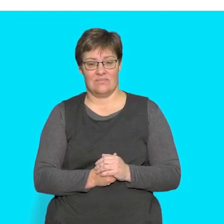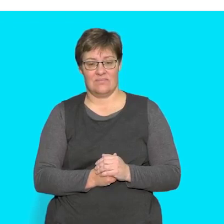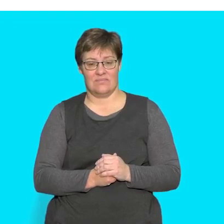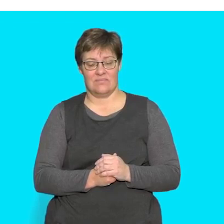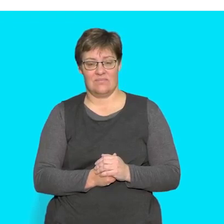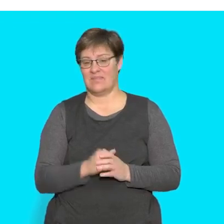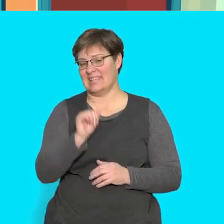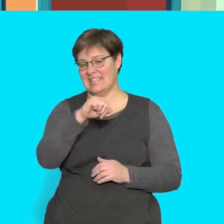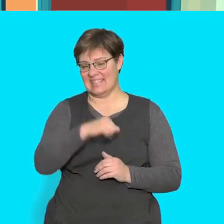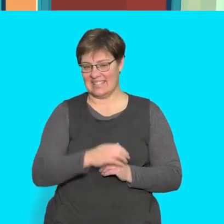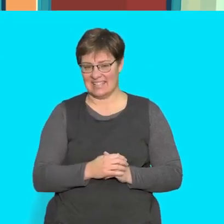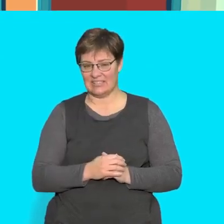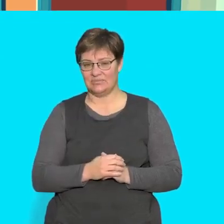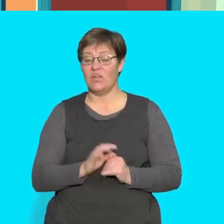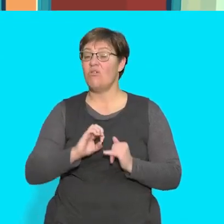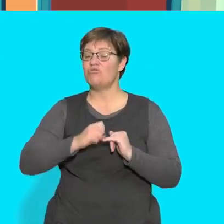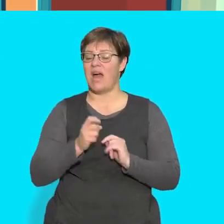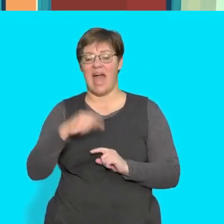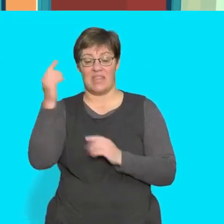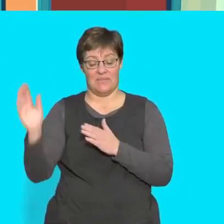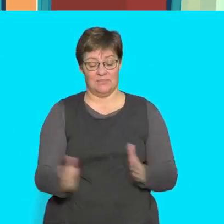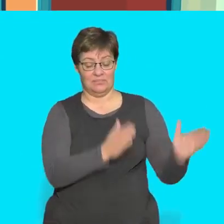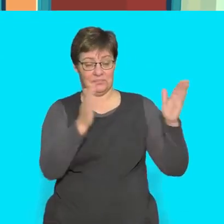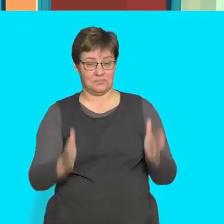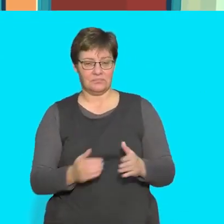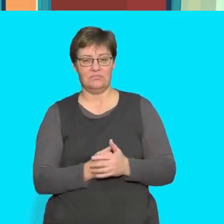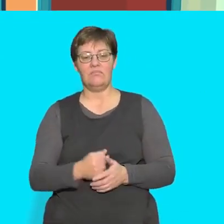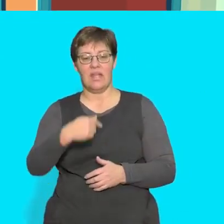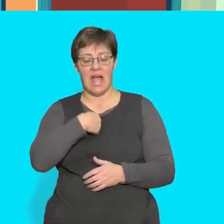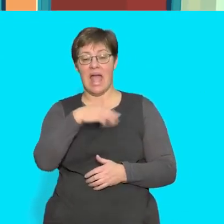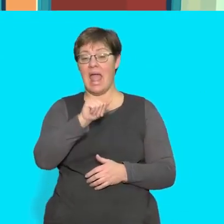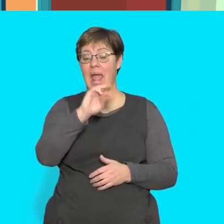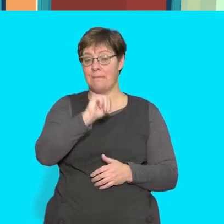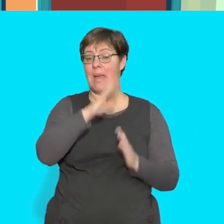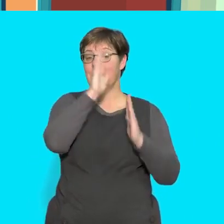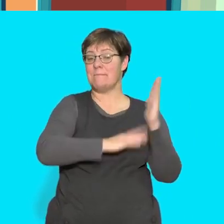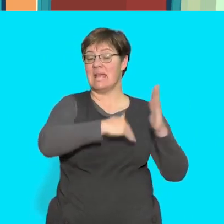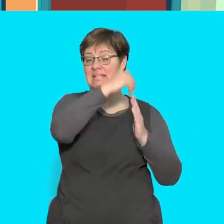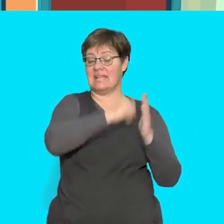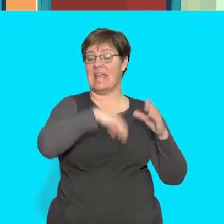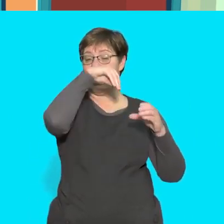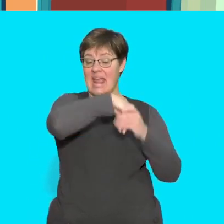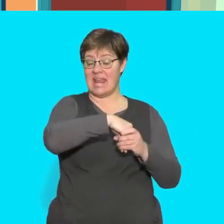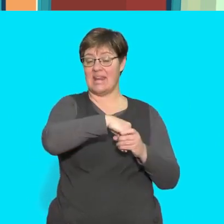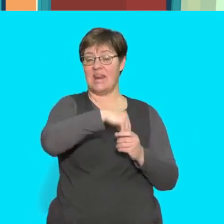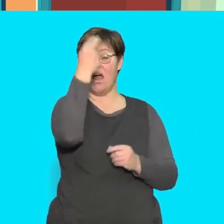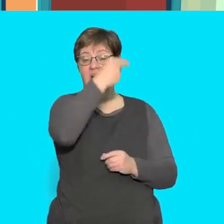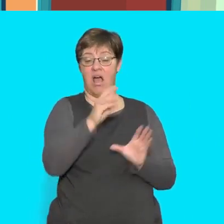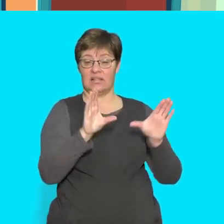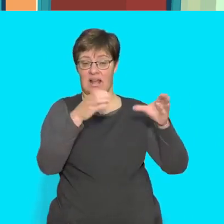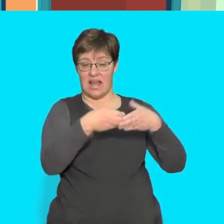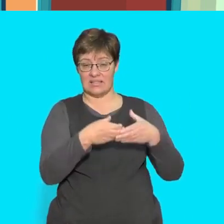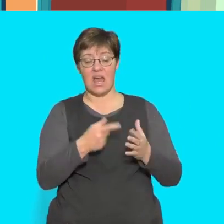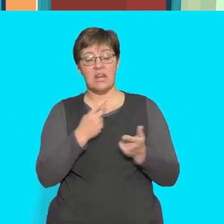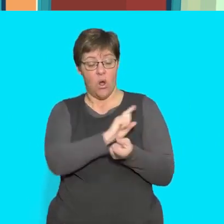yes let's try another one i am painting in art class now try changing the sentence